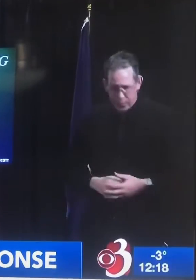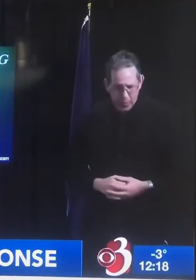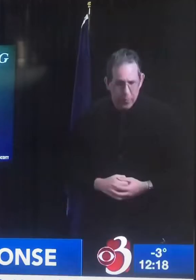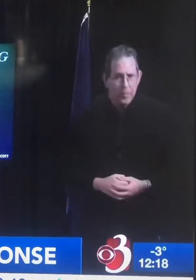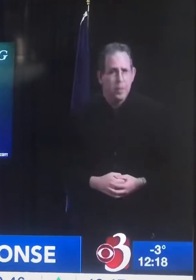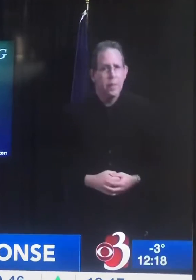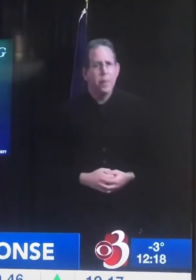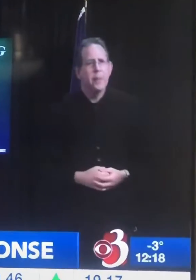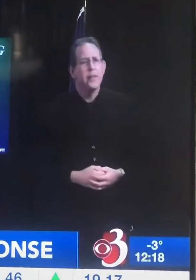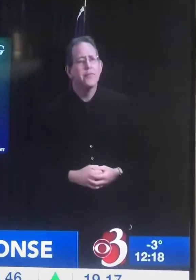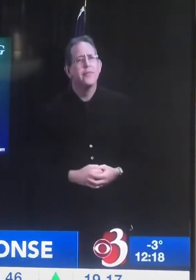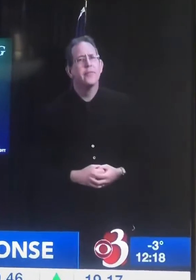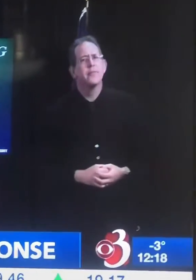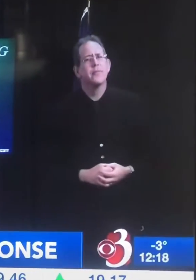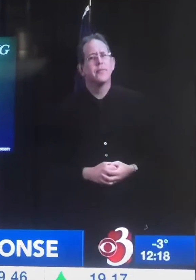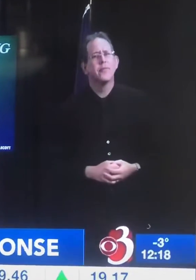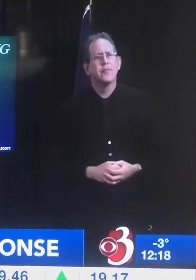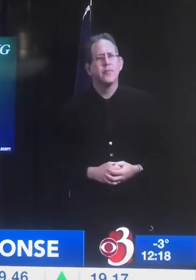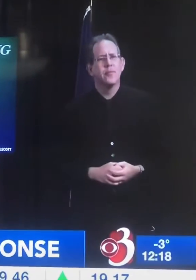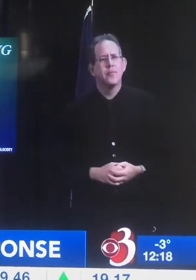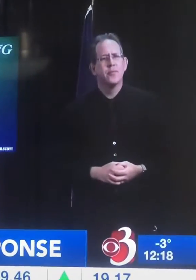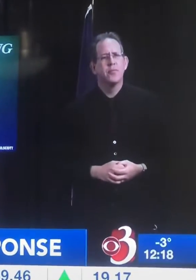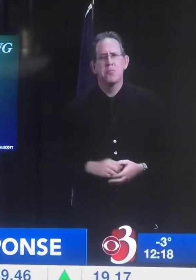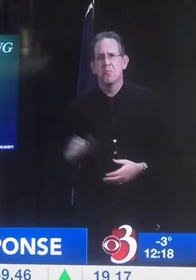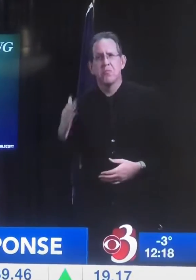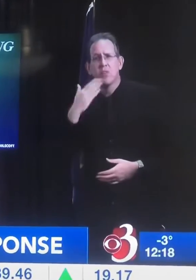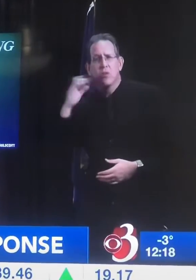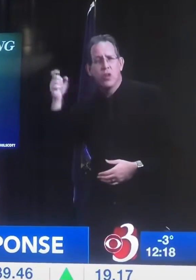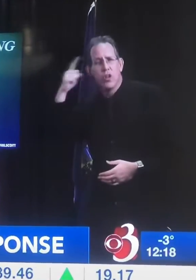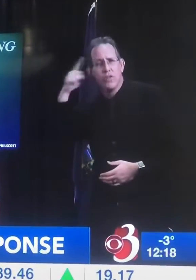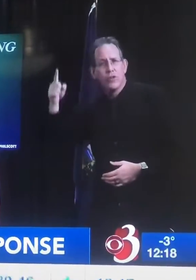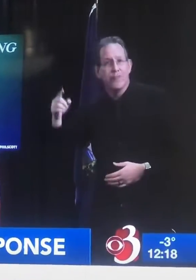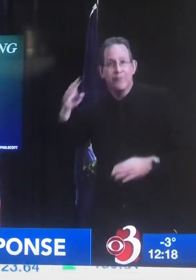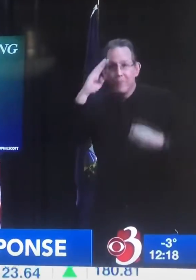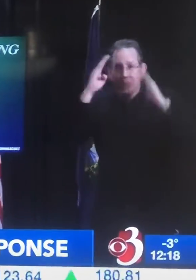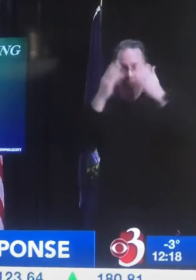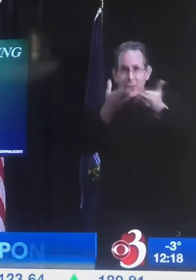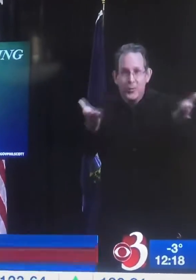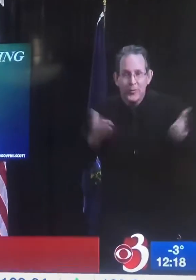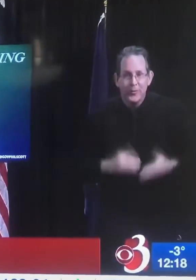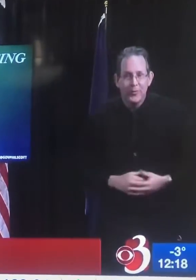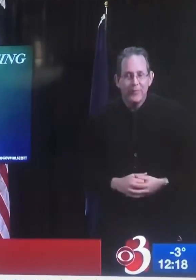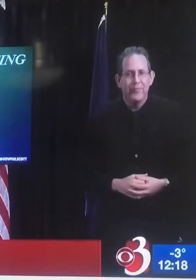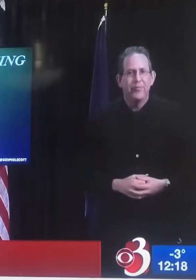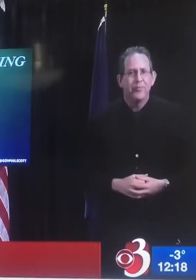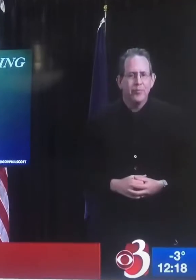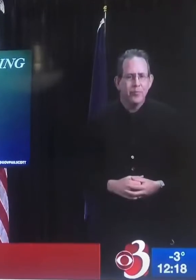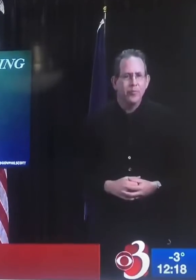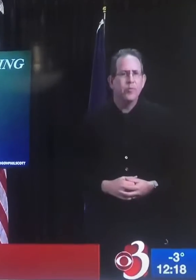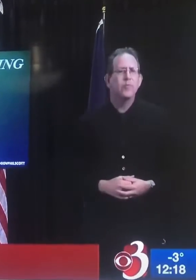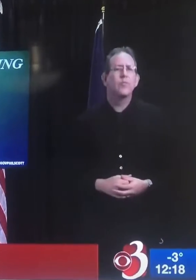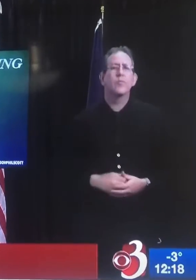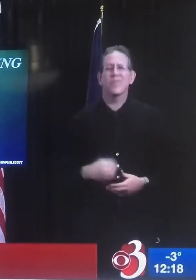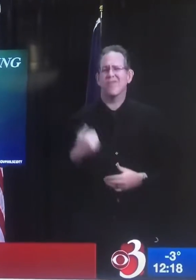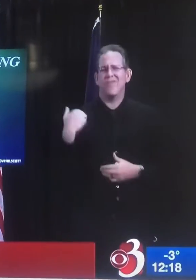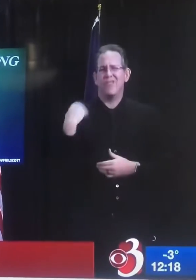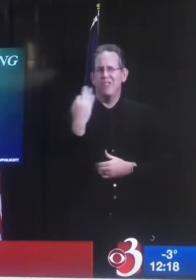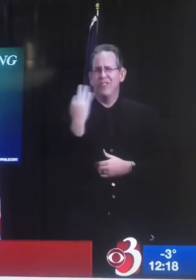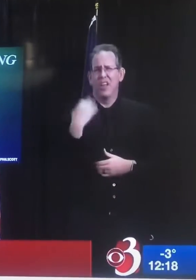a lie. He's lying to the American people. They're all a bunch of liars.